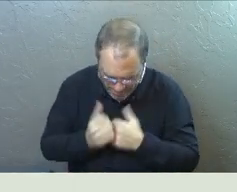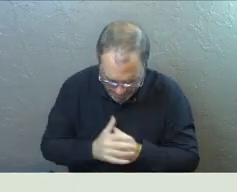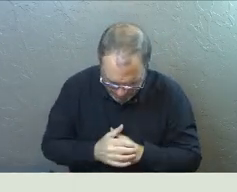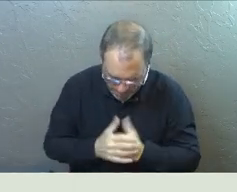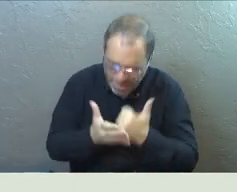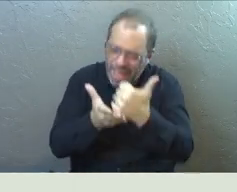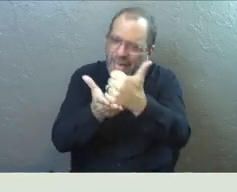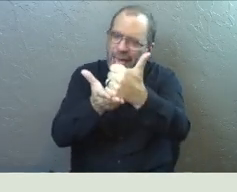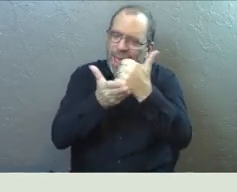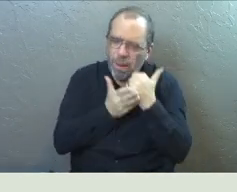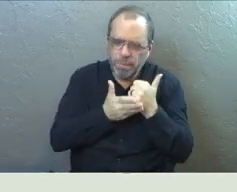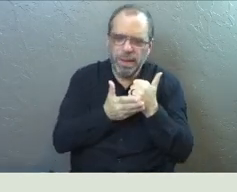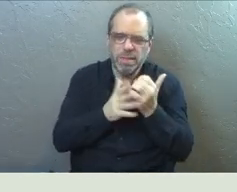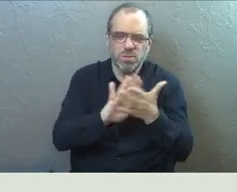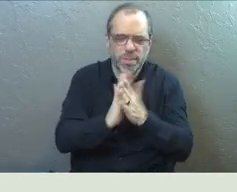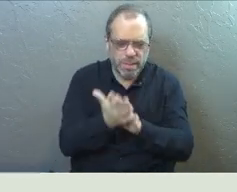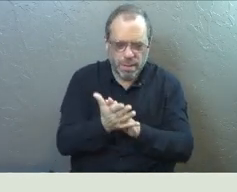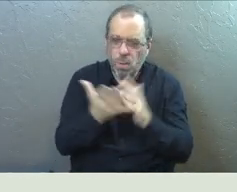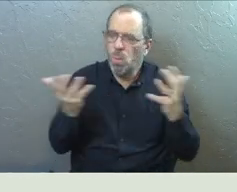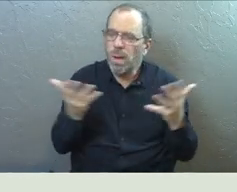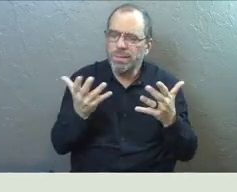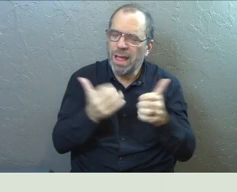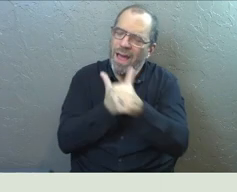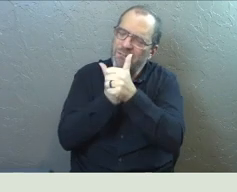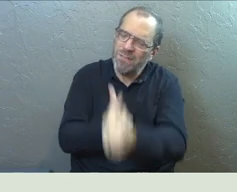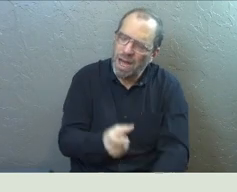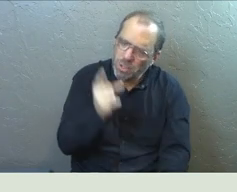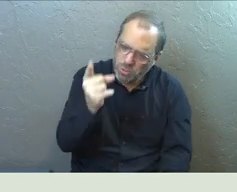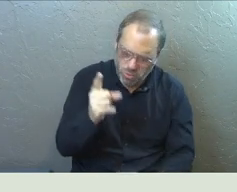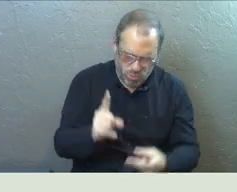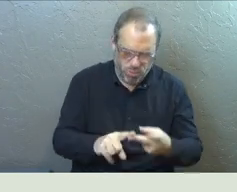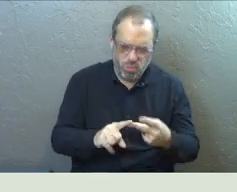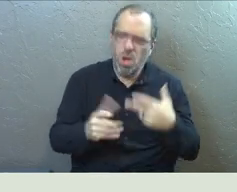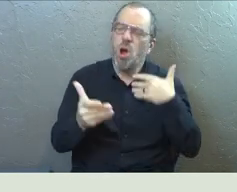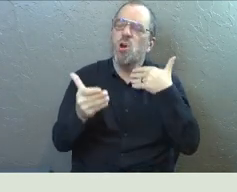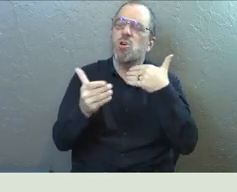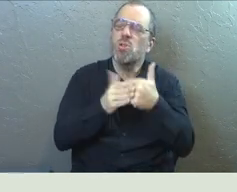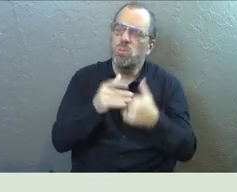So, God, help us to be people that follow, people that get close,